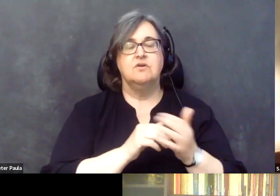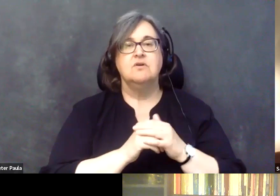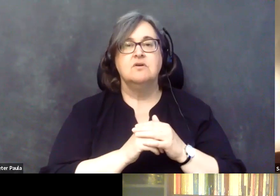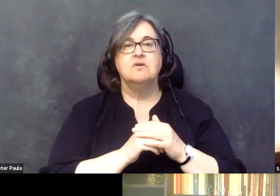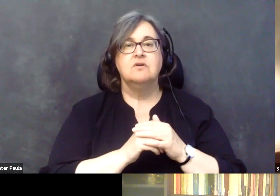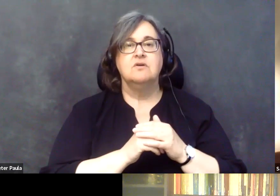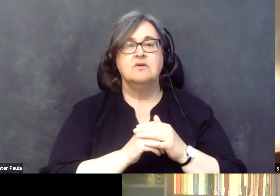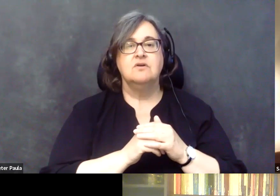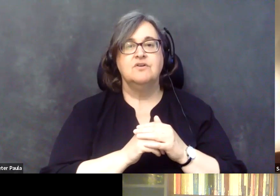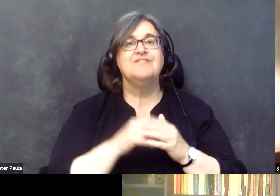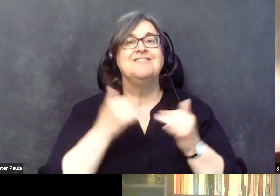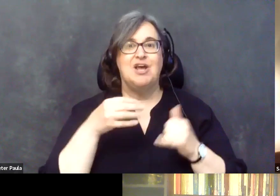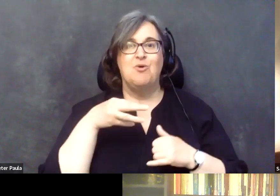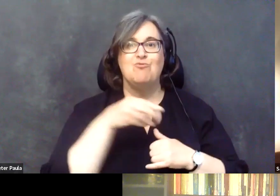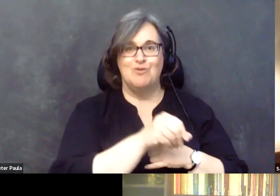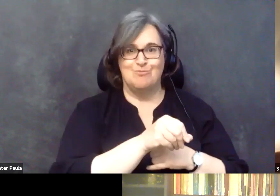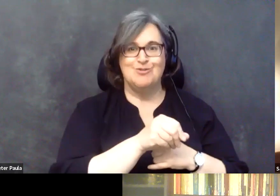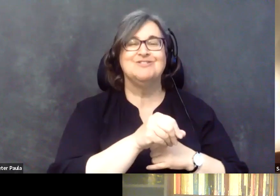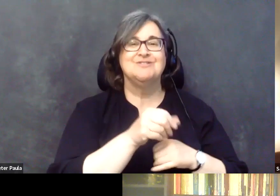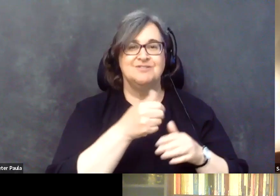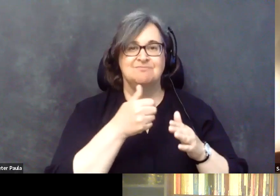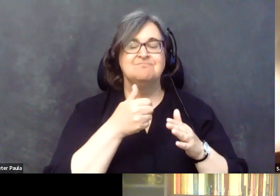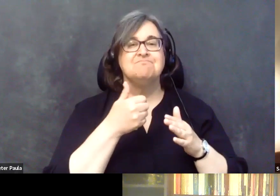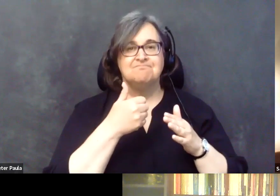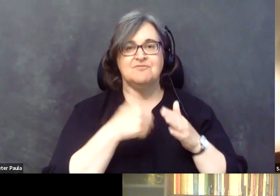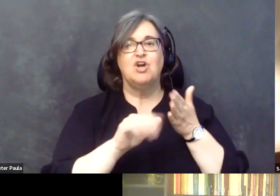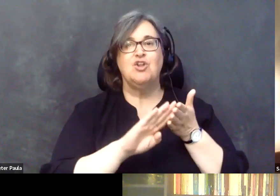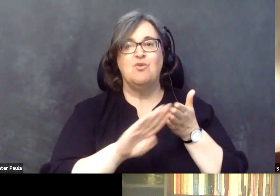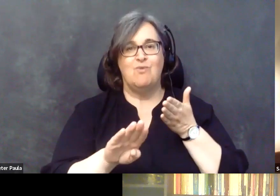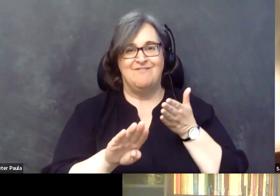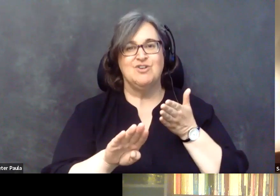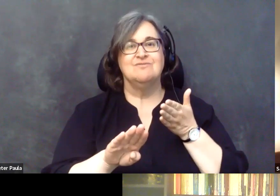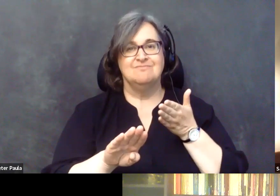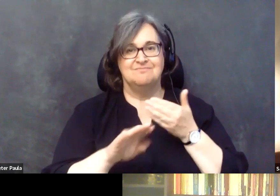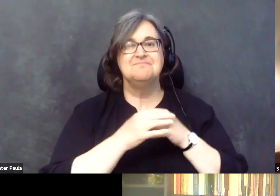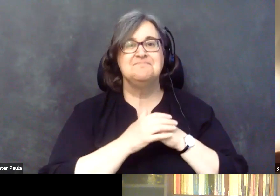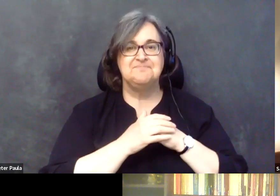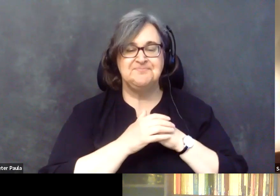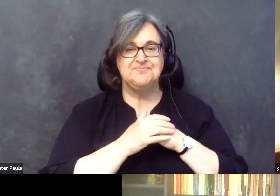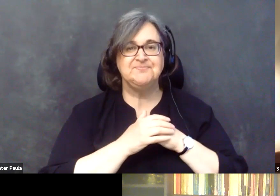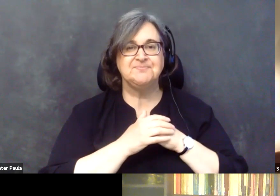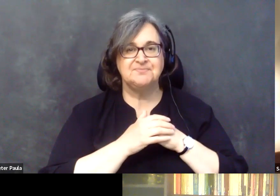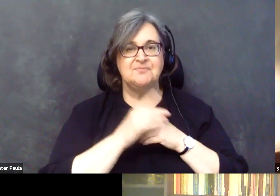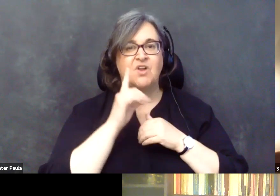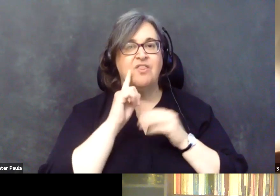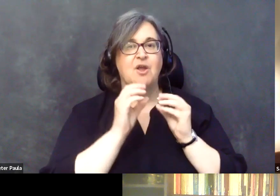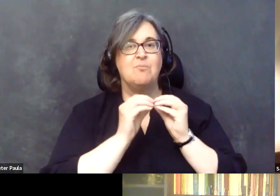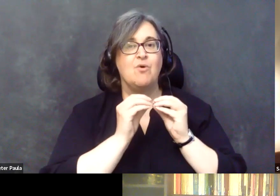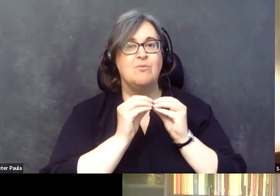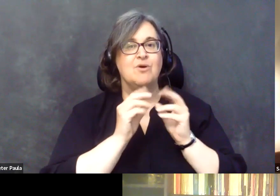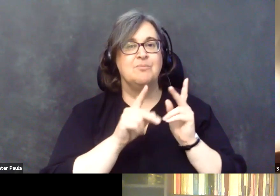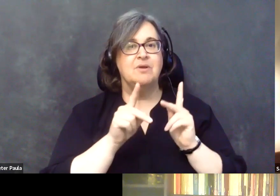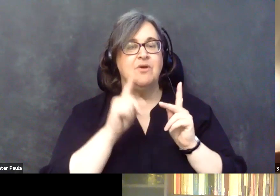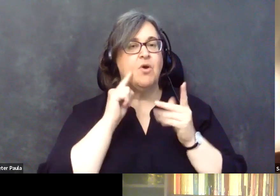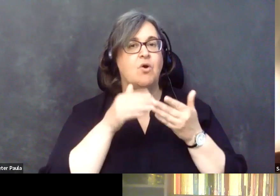is reimbursable under, um, the waiver. And I, I think more and more people are